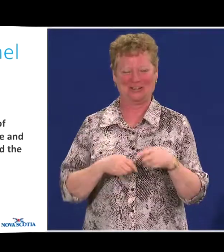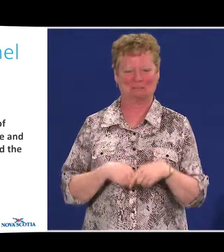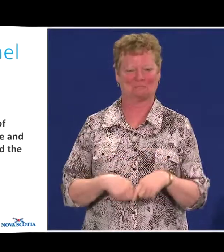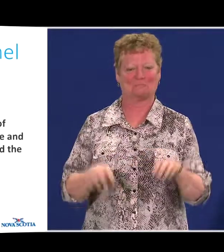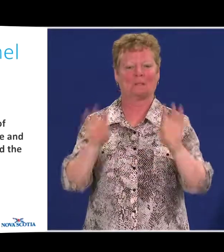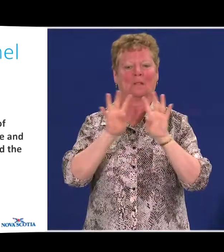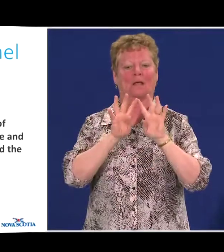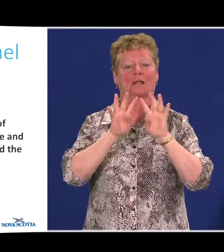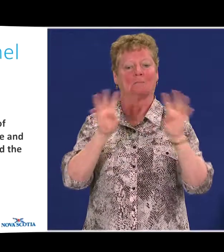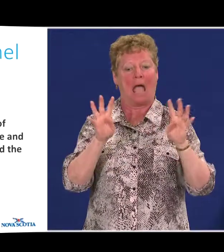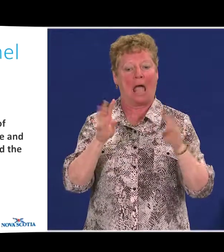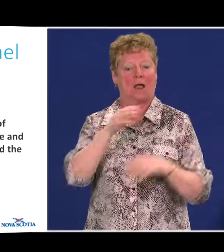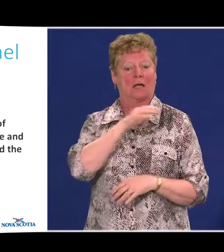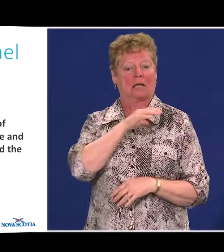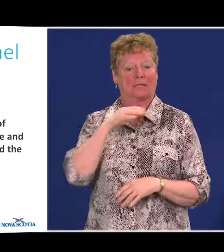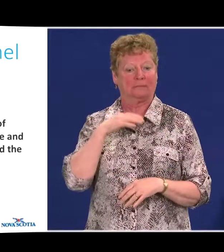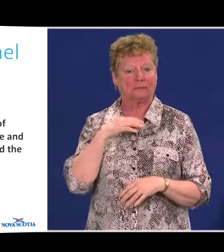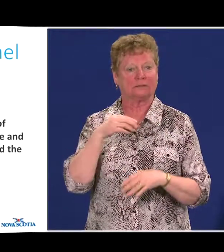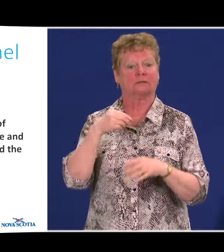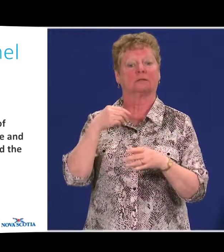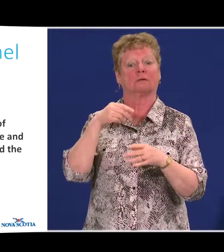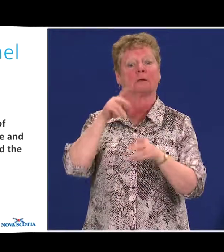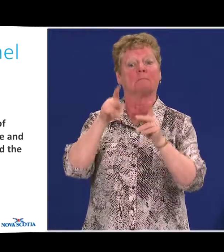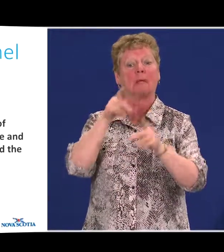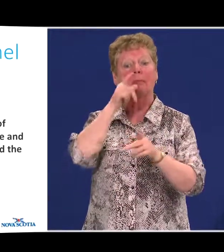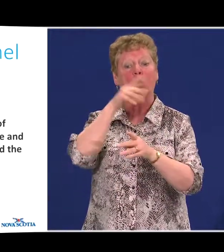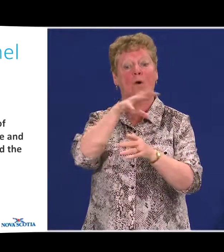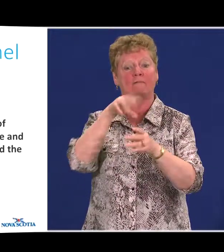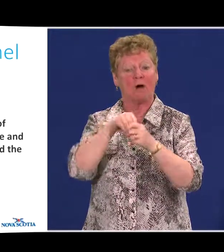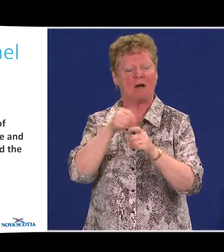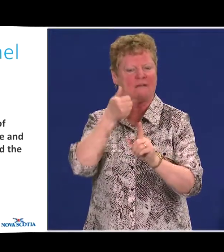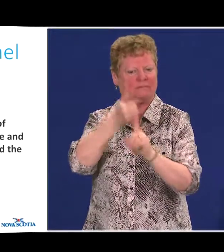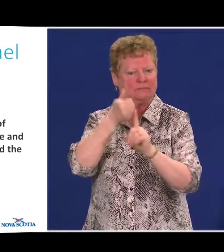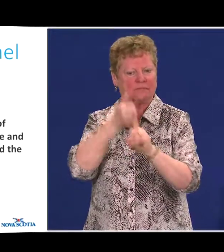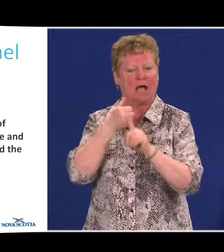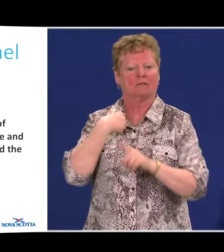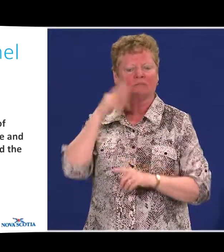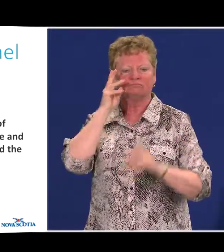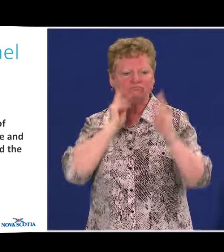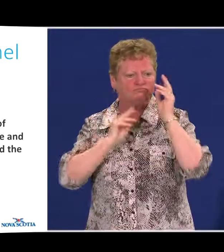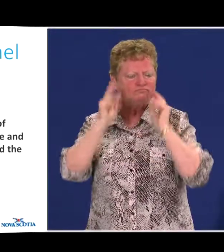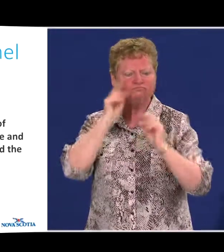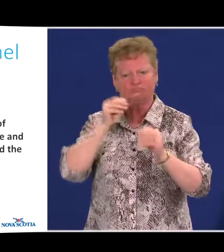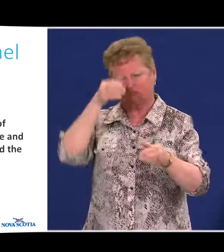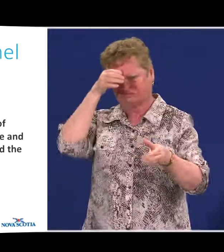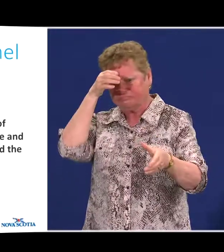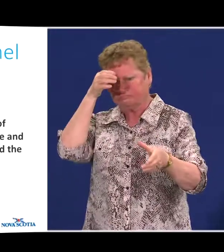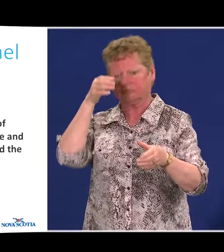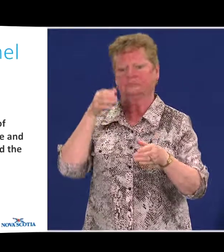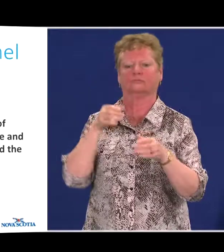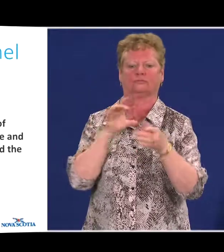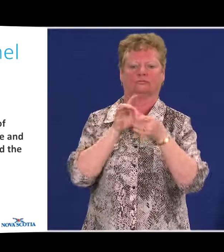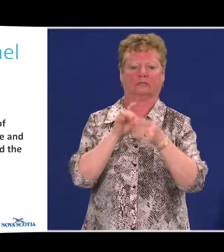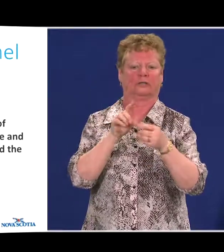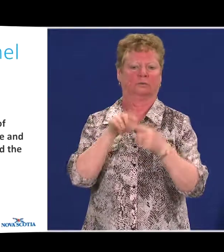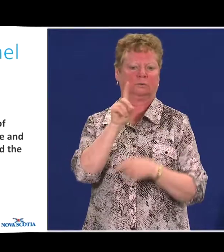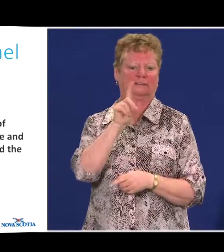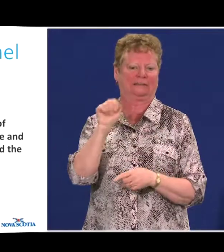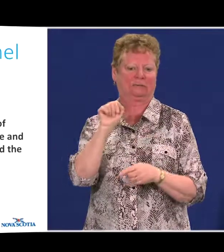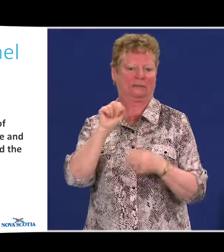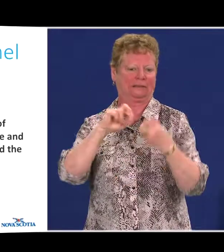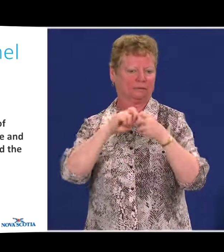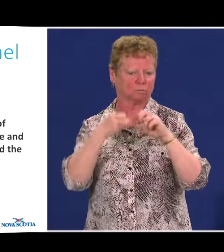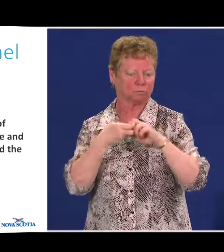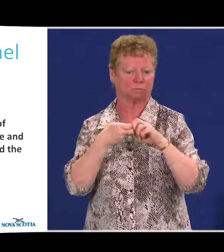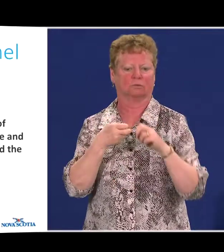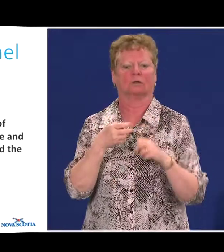The panel and its committees were comprised of persons with a wealth of knowledge, experience and expertise in relation to both